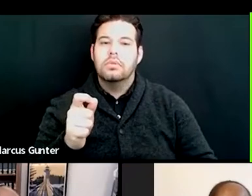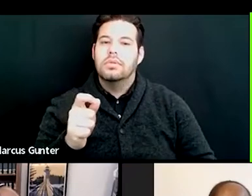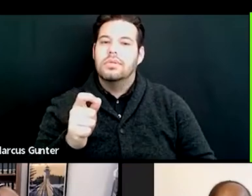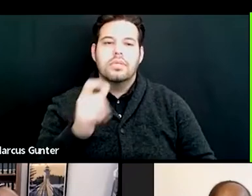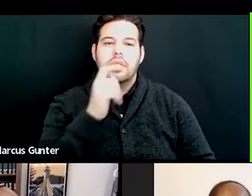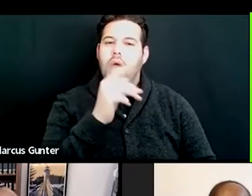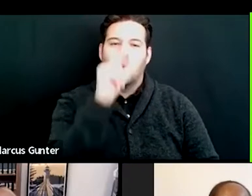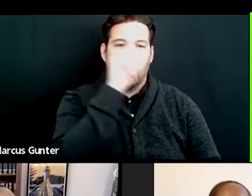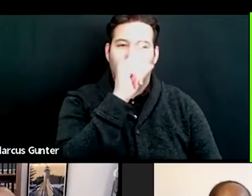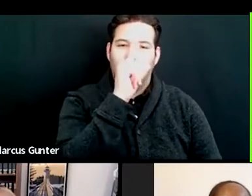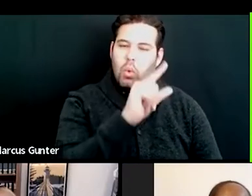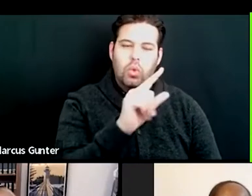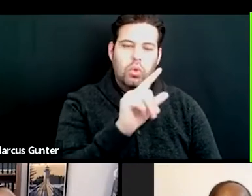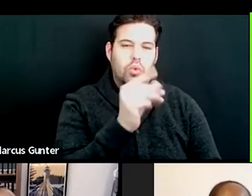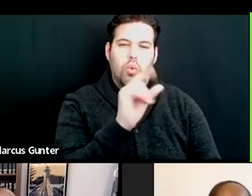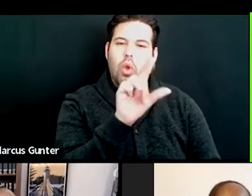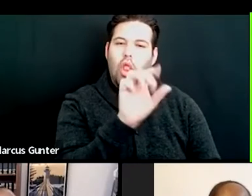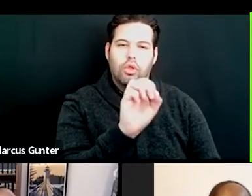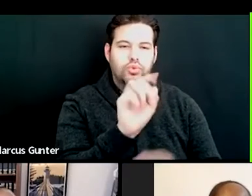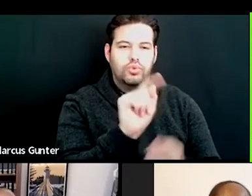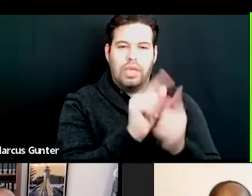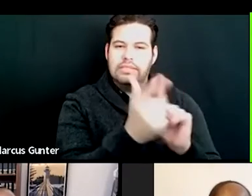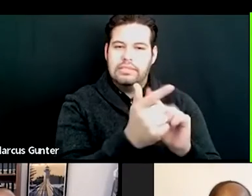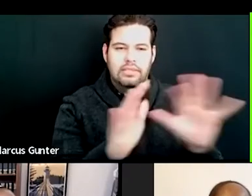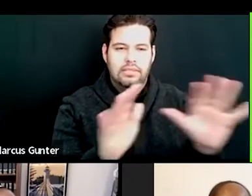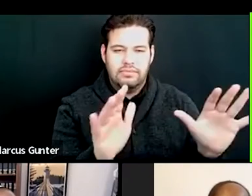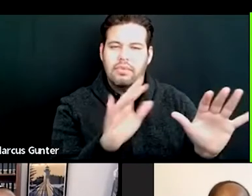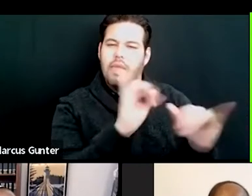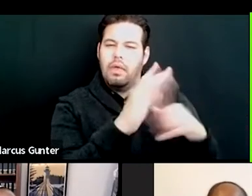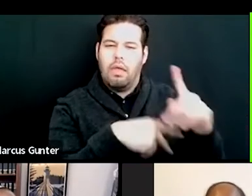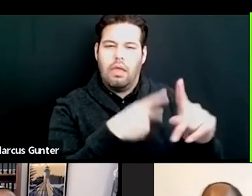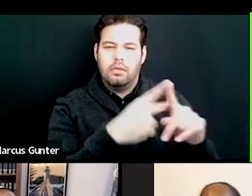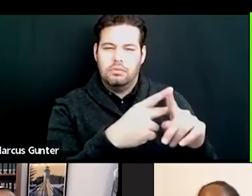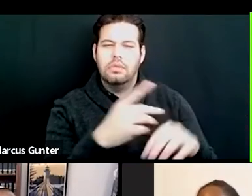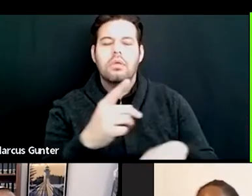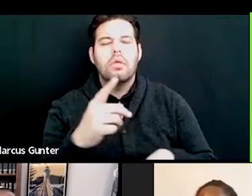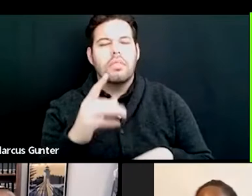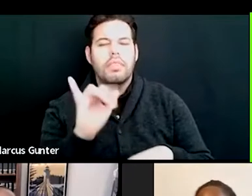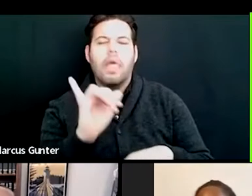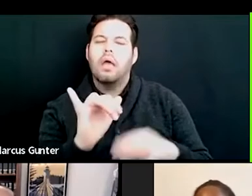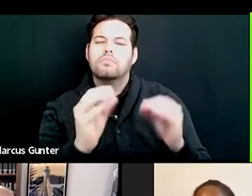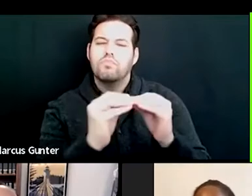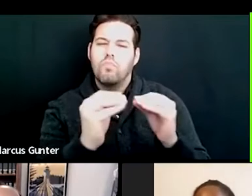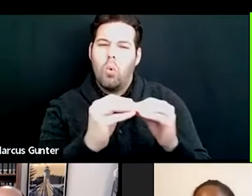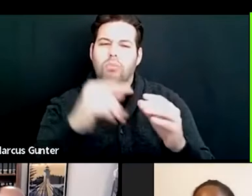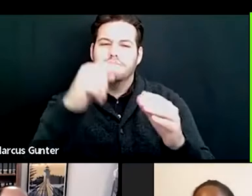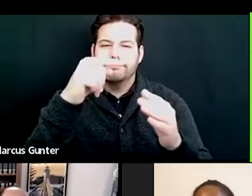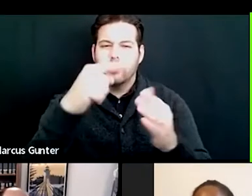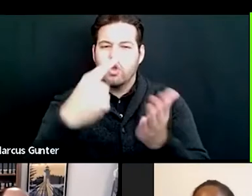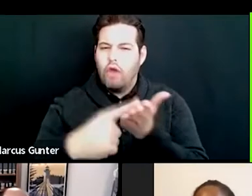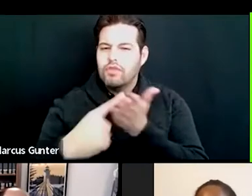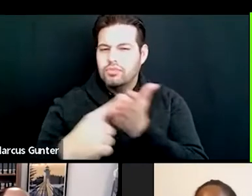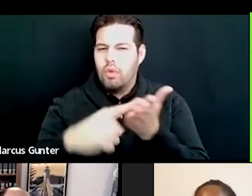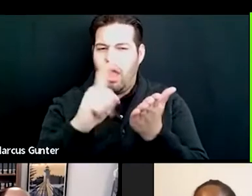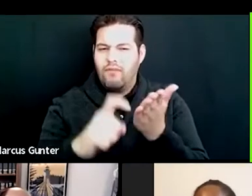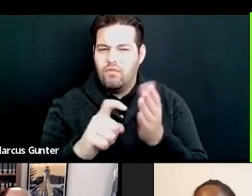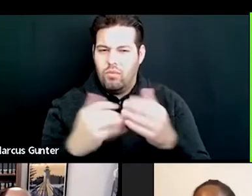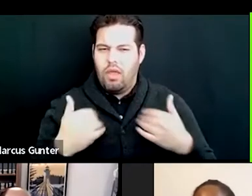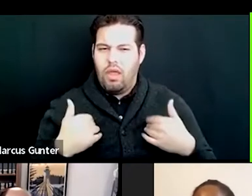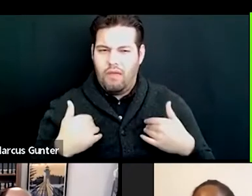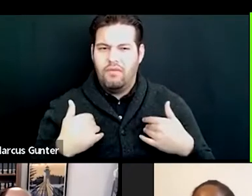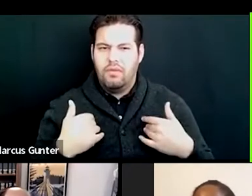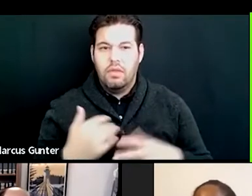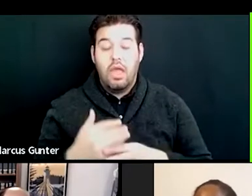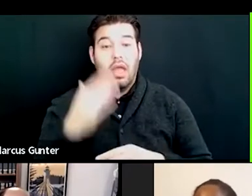translate or, so I think those are further conversations that we need to look at because I think a lot of the